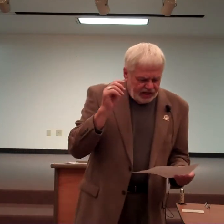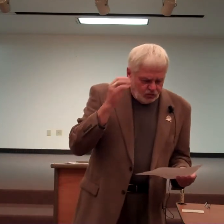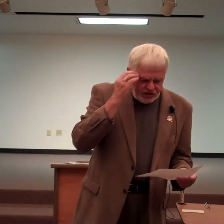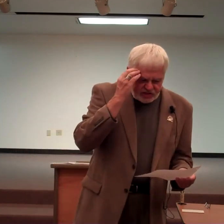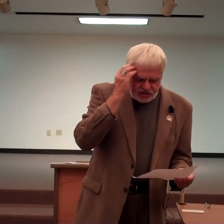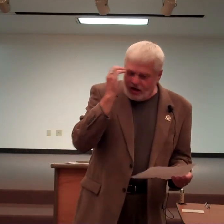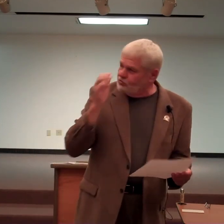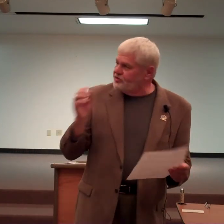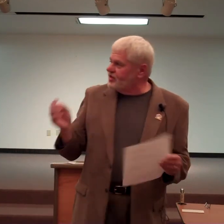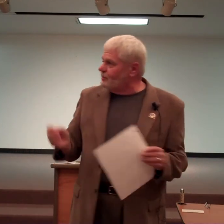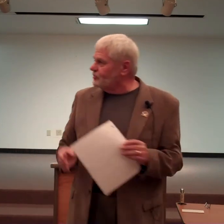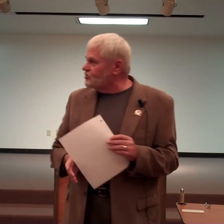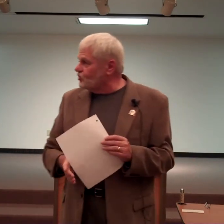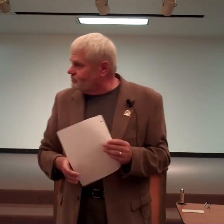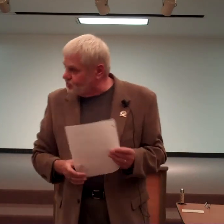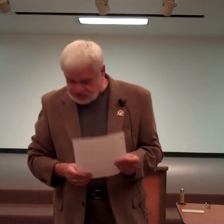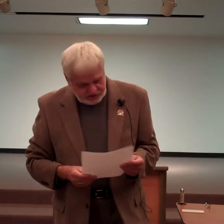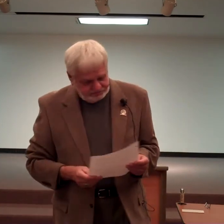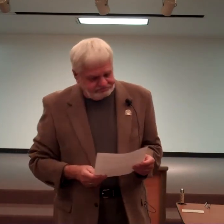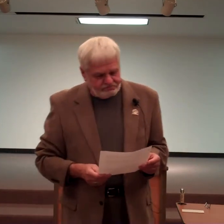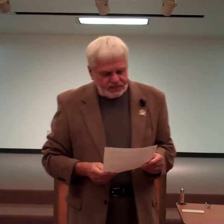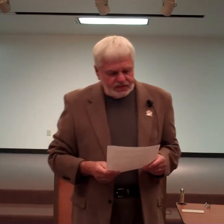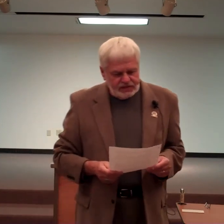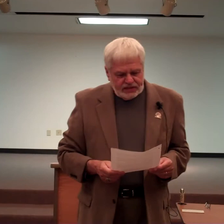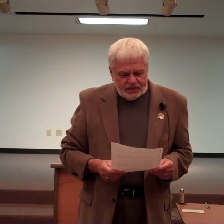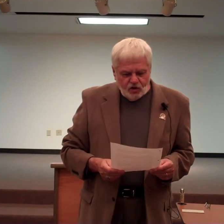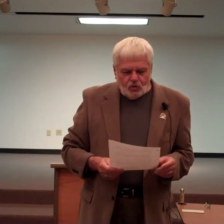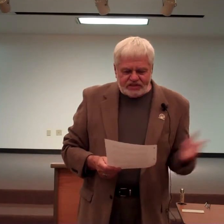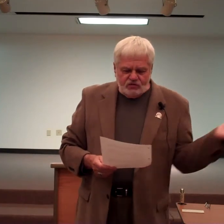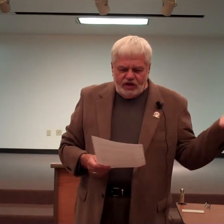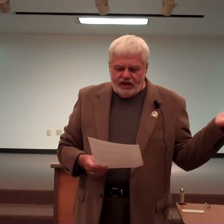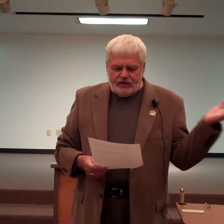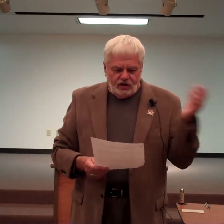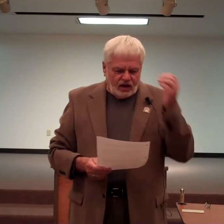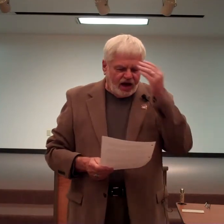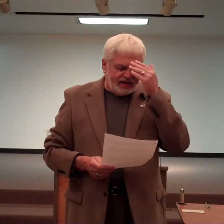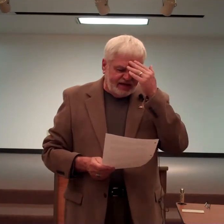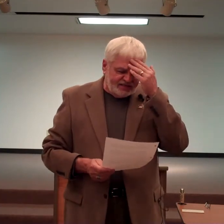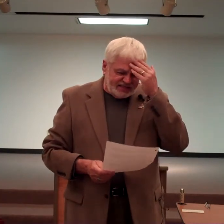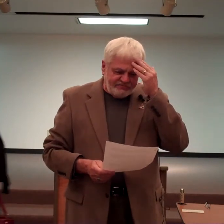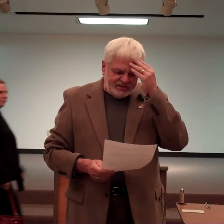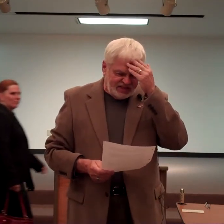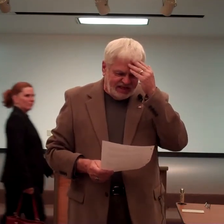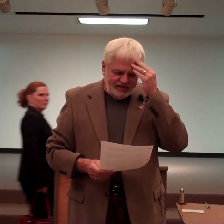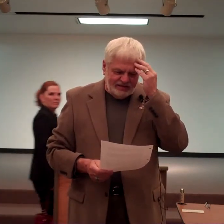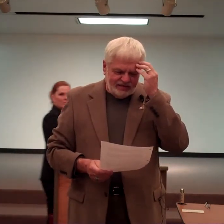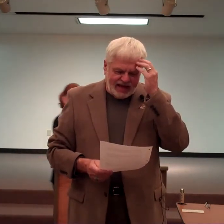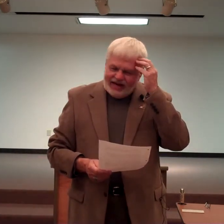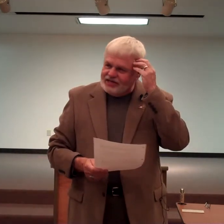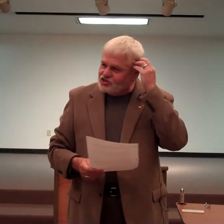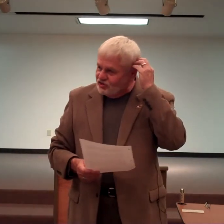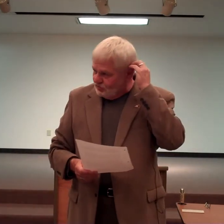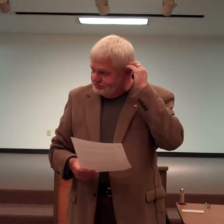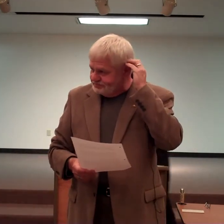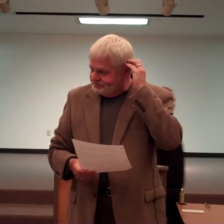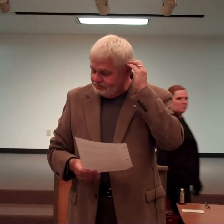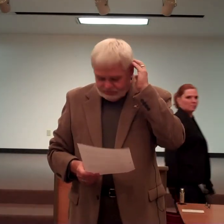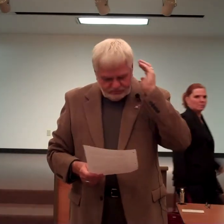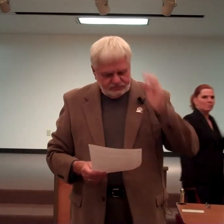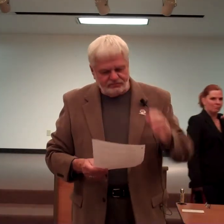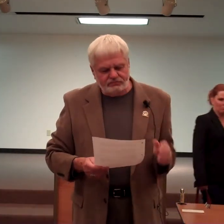And we're going to start with a couple descriptions. What did wheeling look like in 1782?